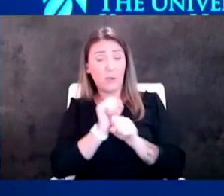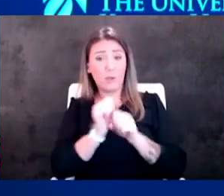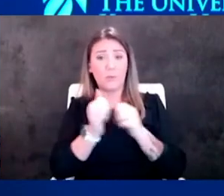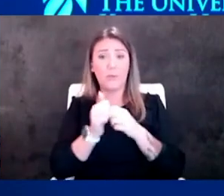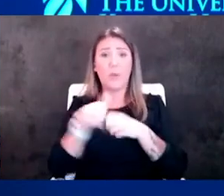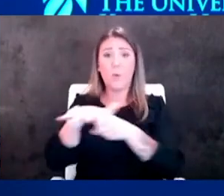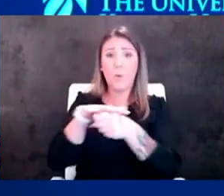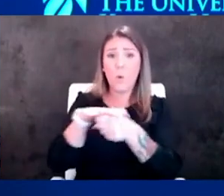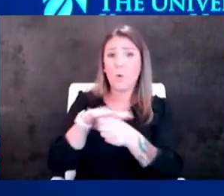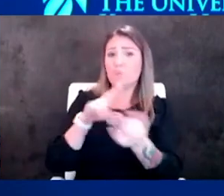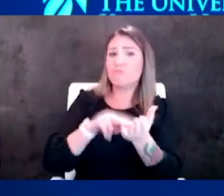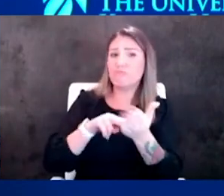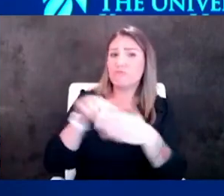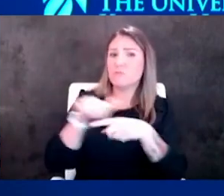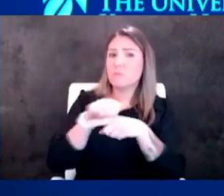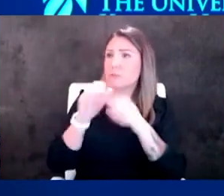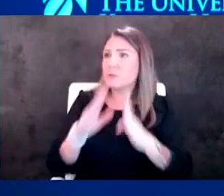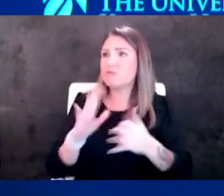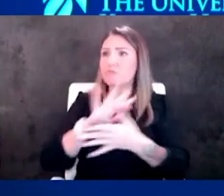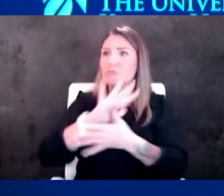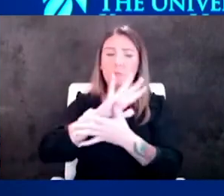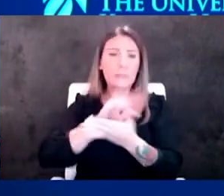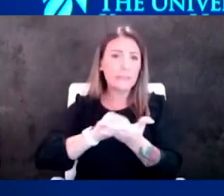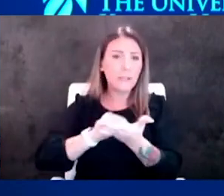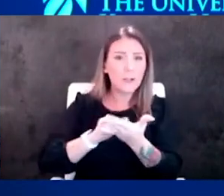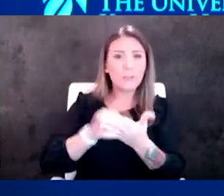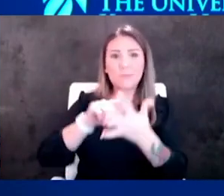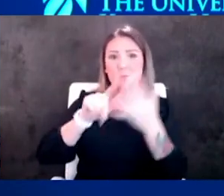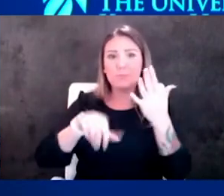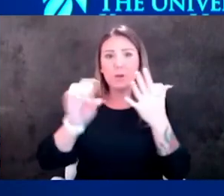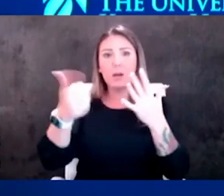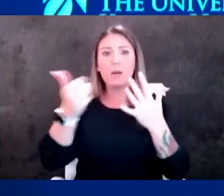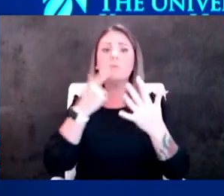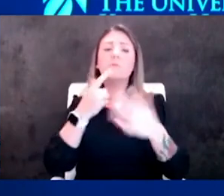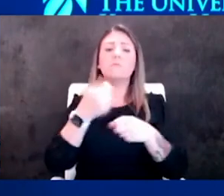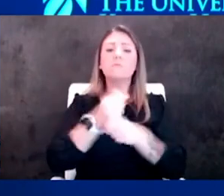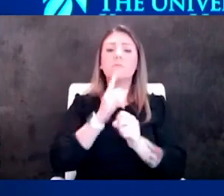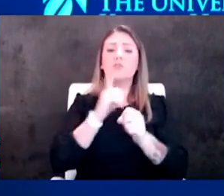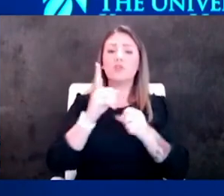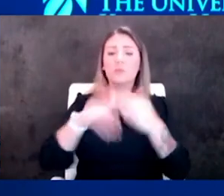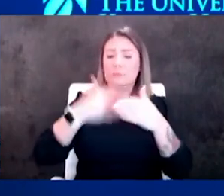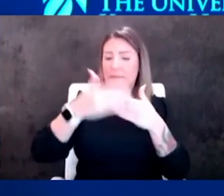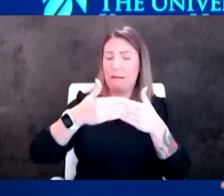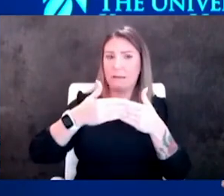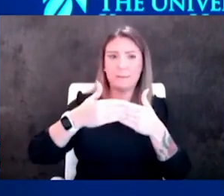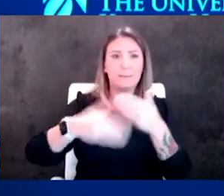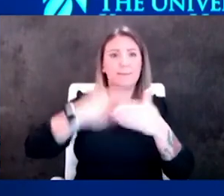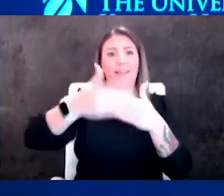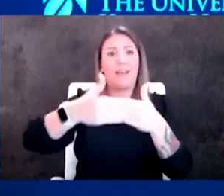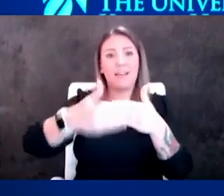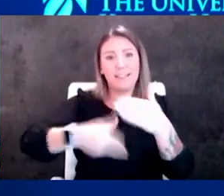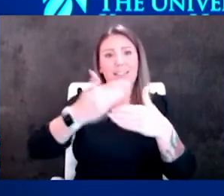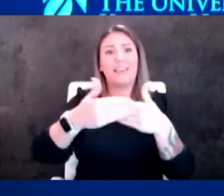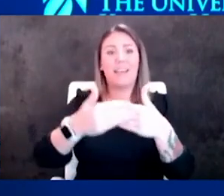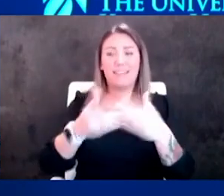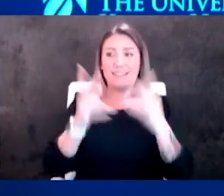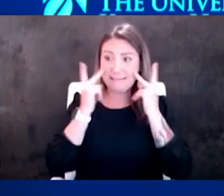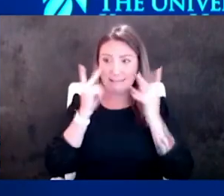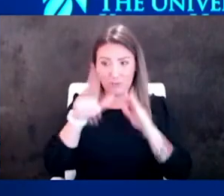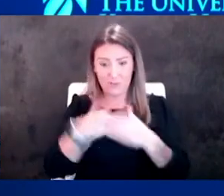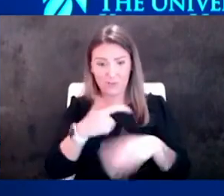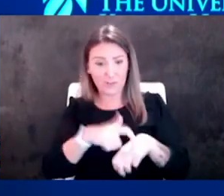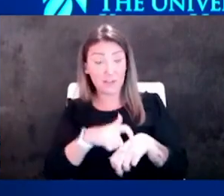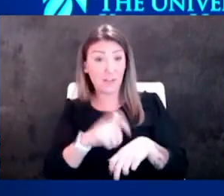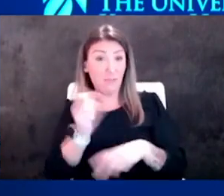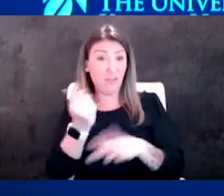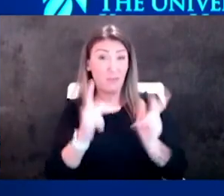practitioners primary care physicians or others to try and make sure hey here's the next step here's the next step here's the next step things we see all the time other people may not see as